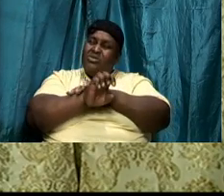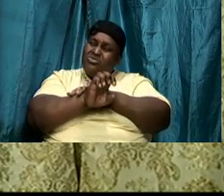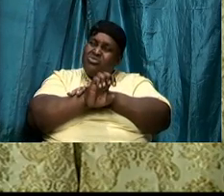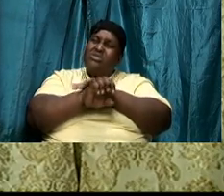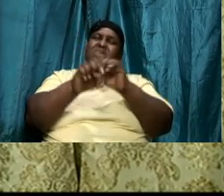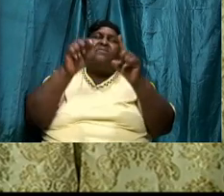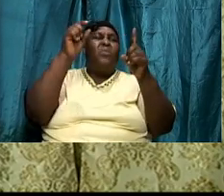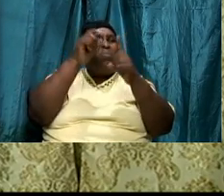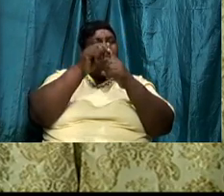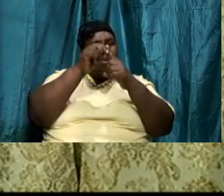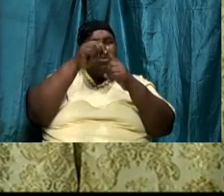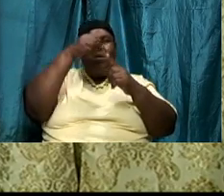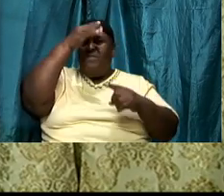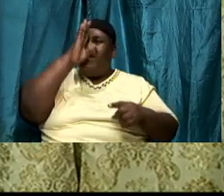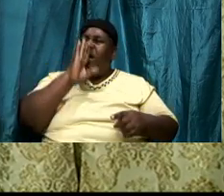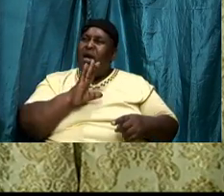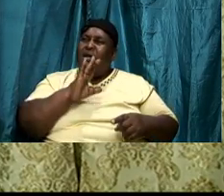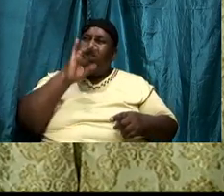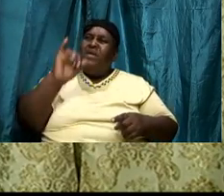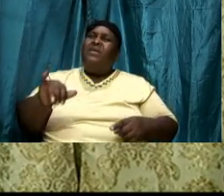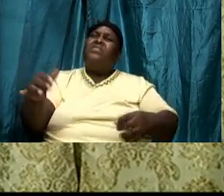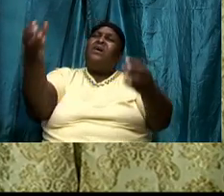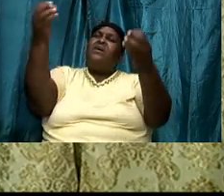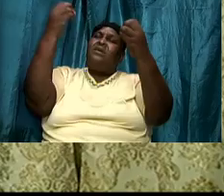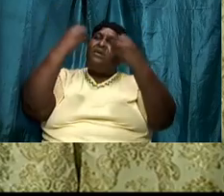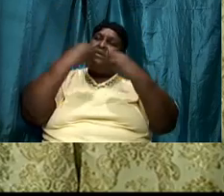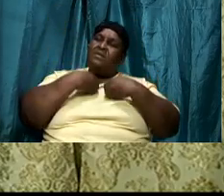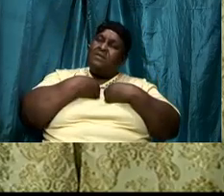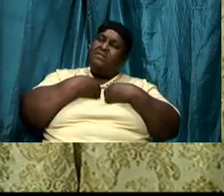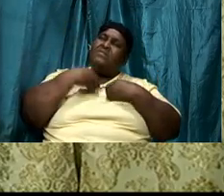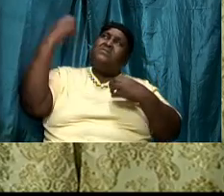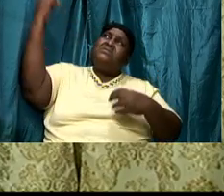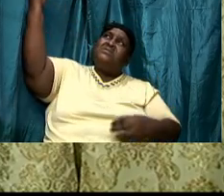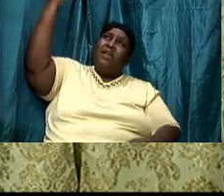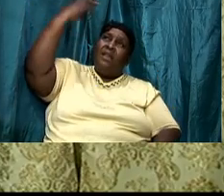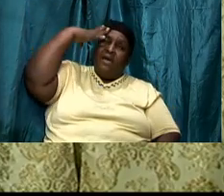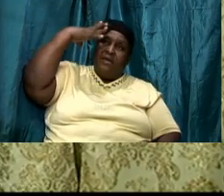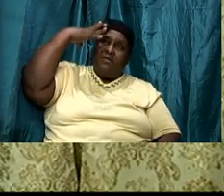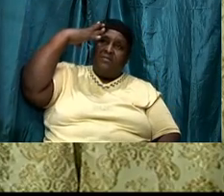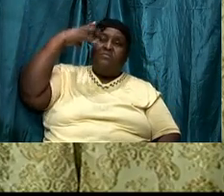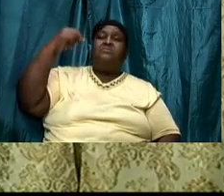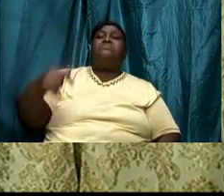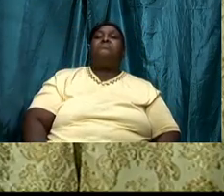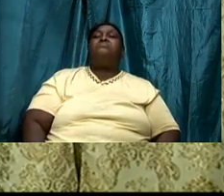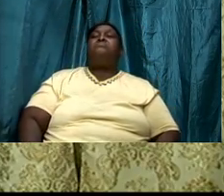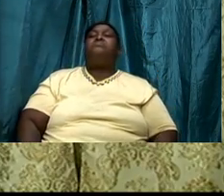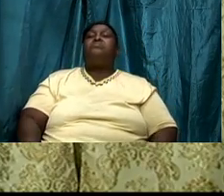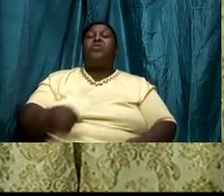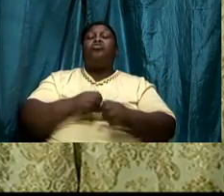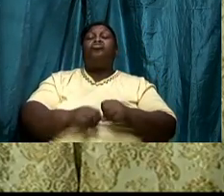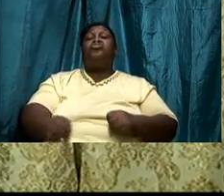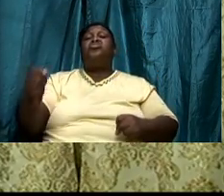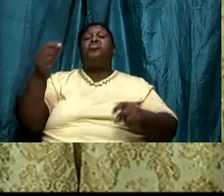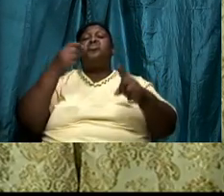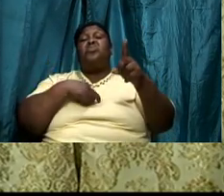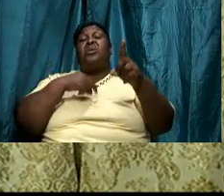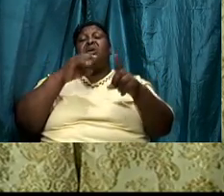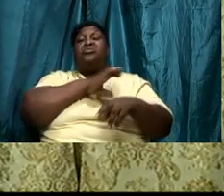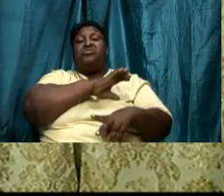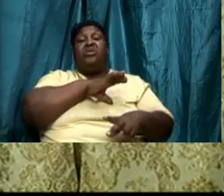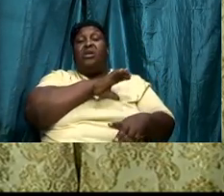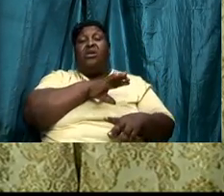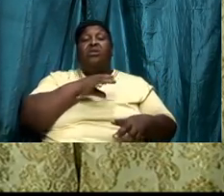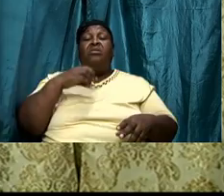word of God that gives light and so I challenge all of us